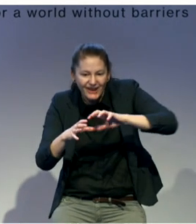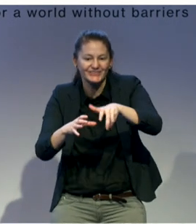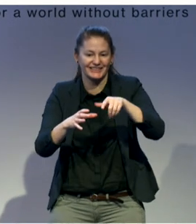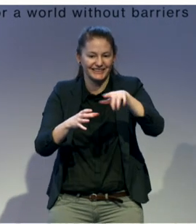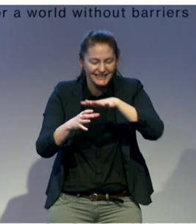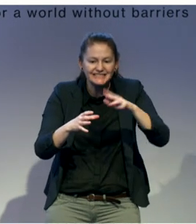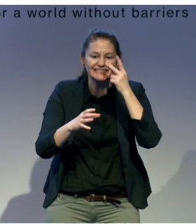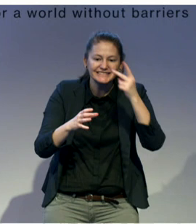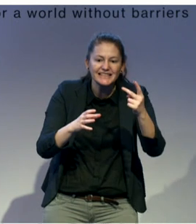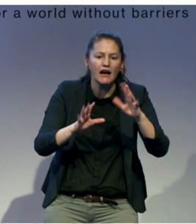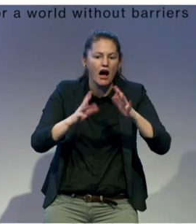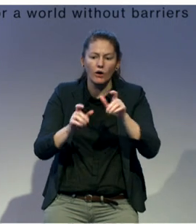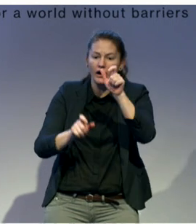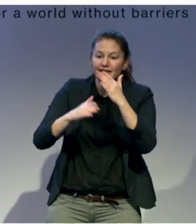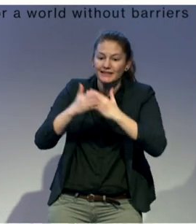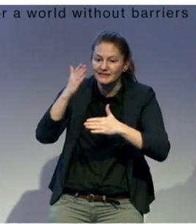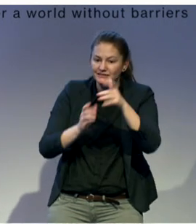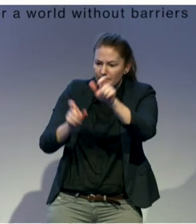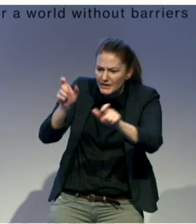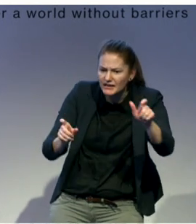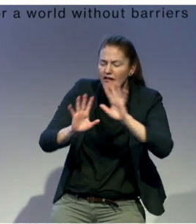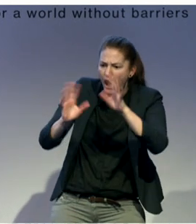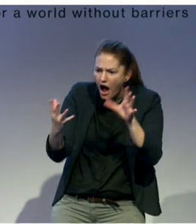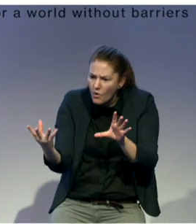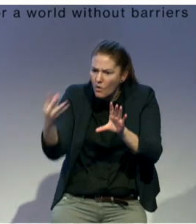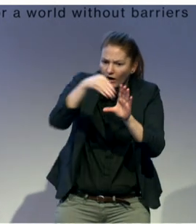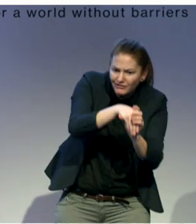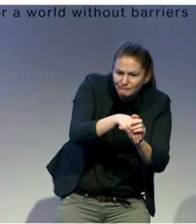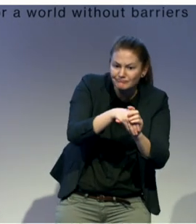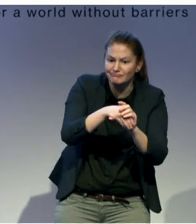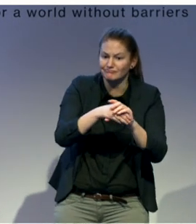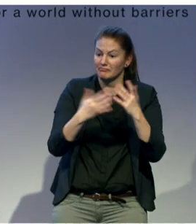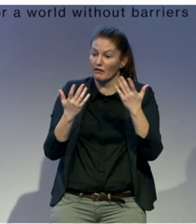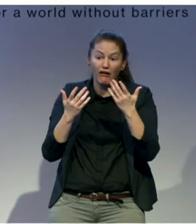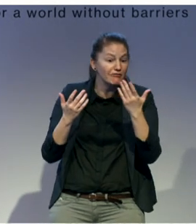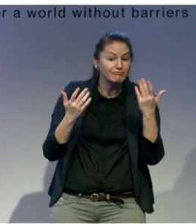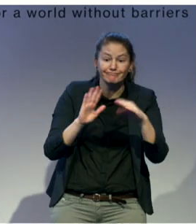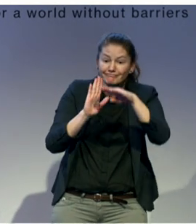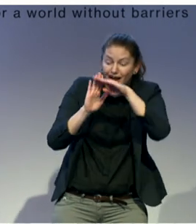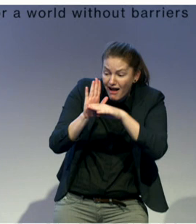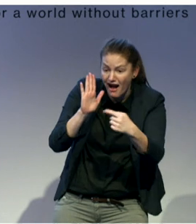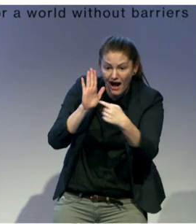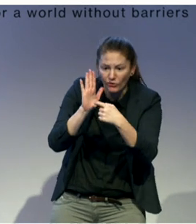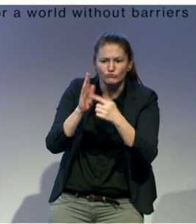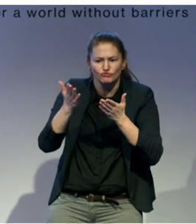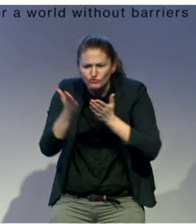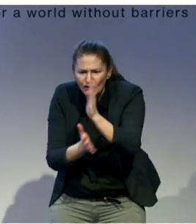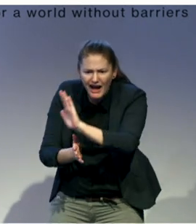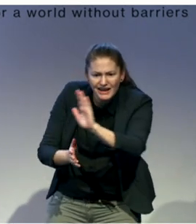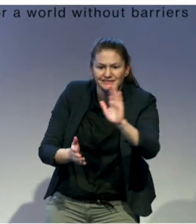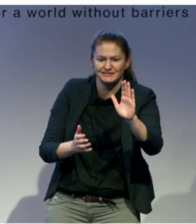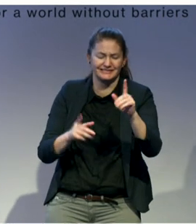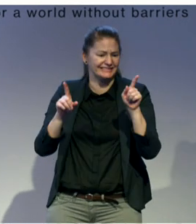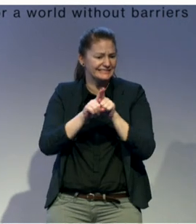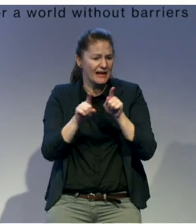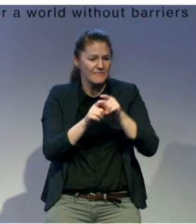with disabilities are included in the legislative sphere and actually engaging in the election processes as